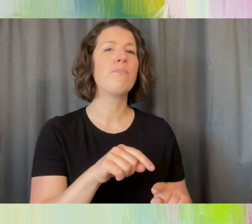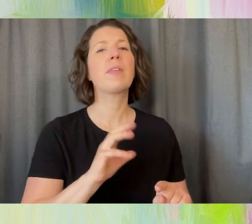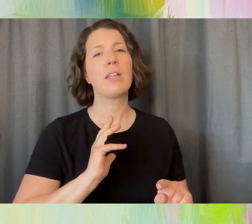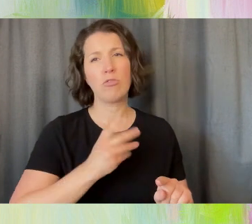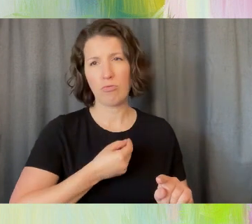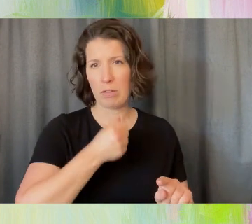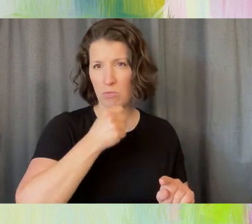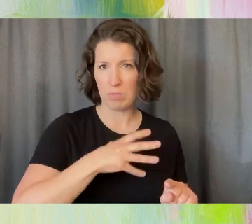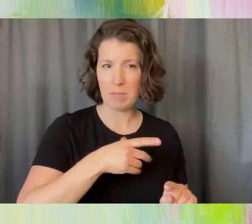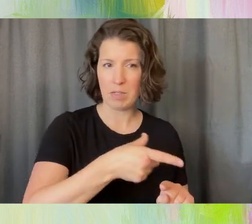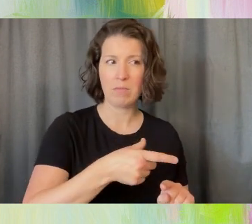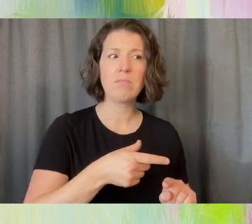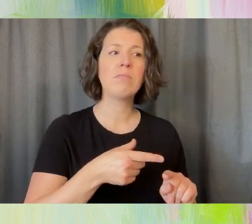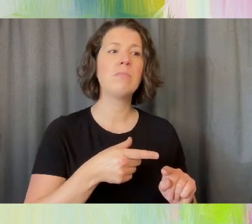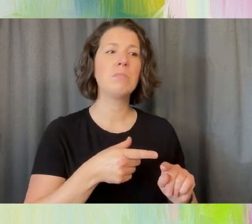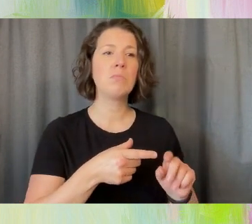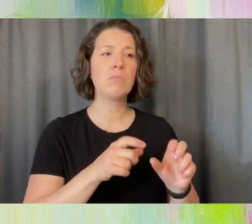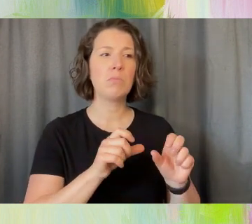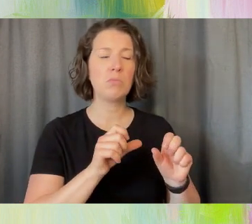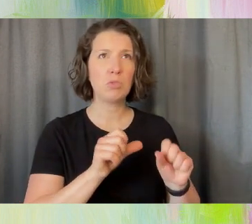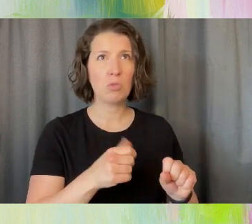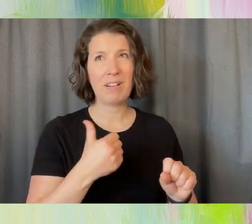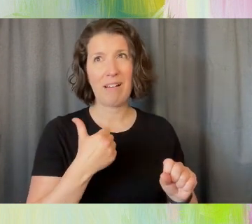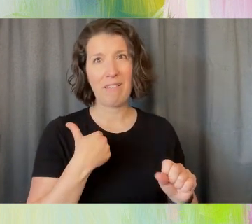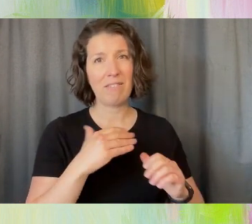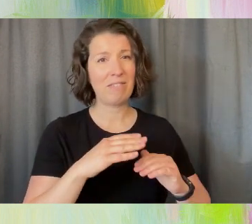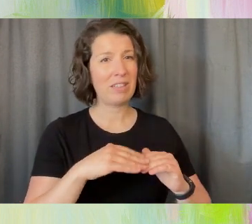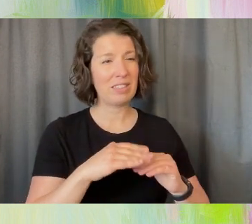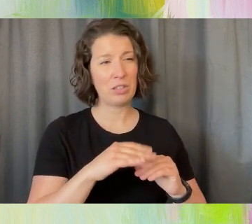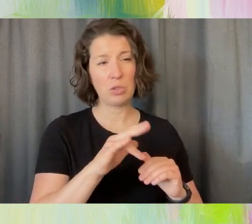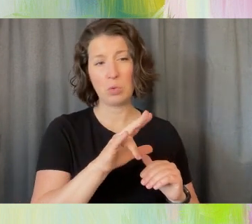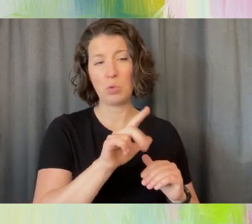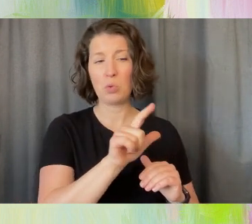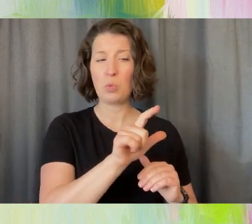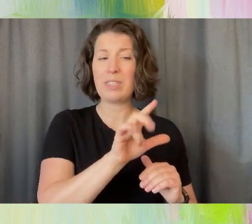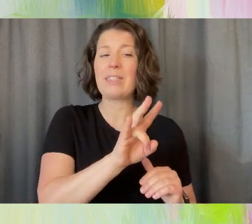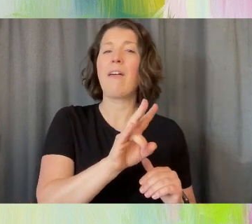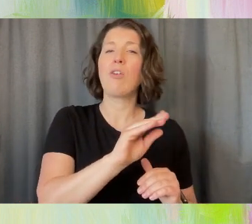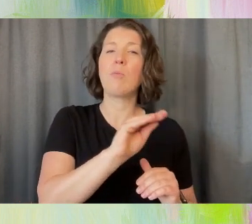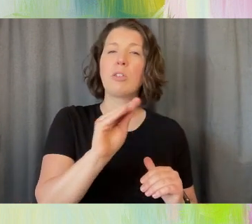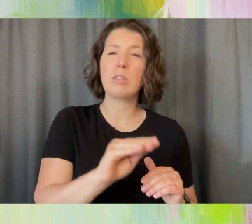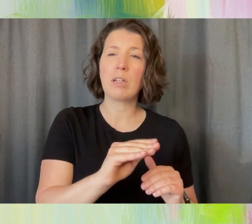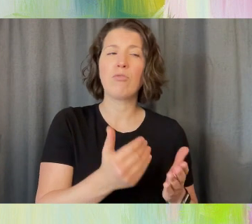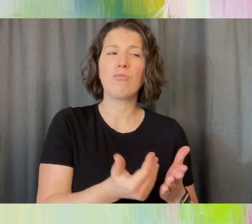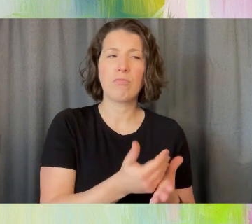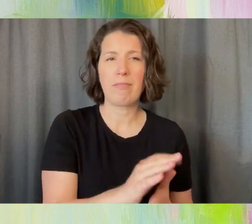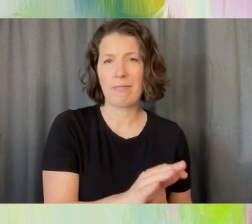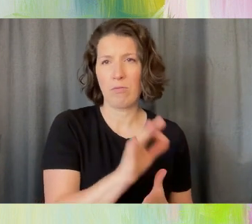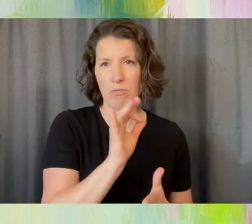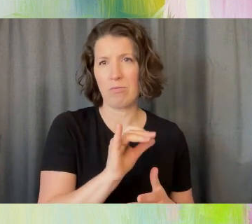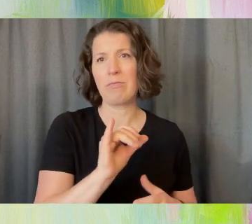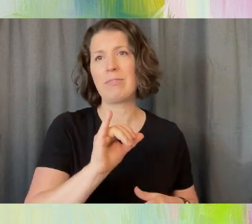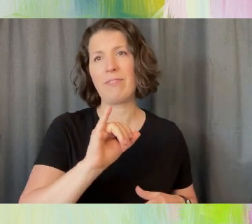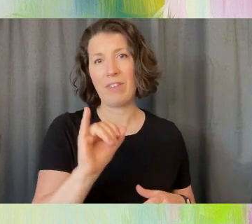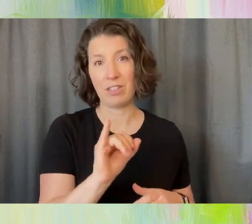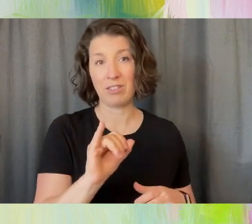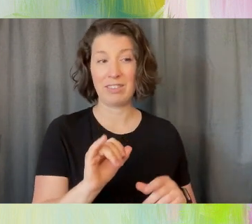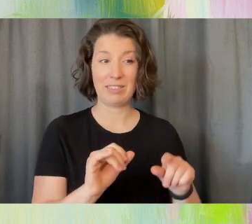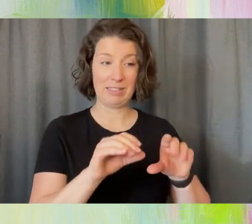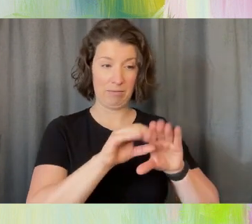have at least 27% of newly found infections in 300